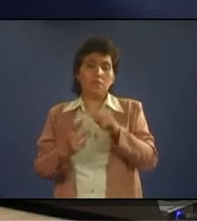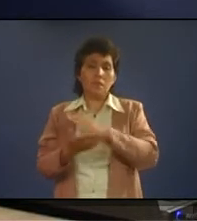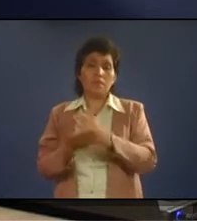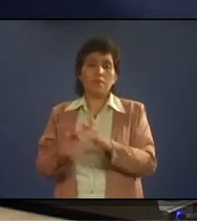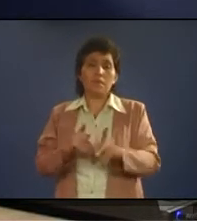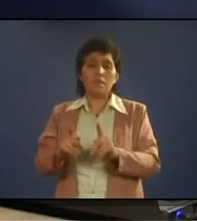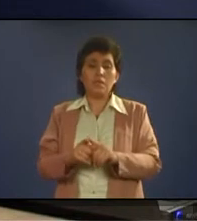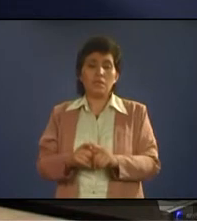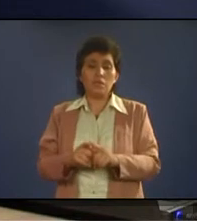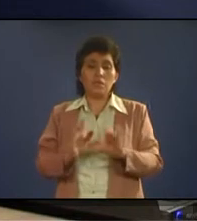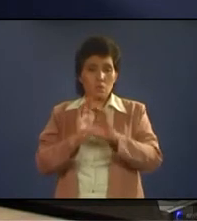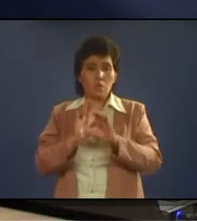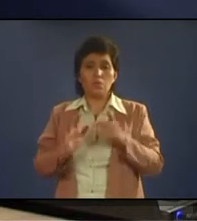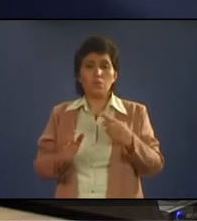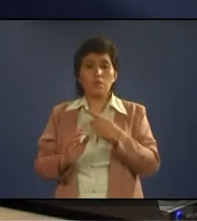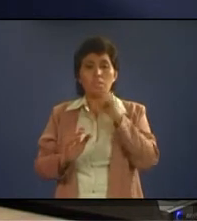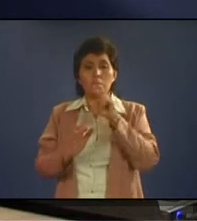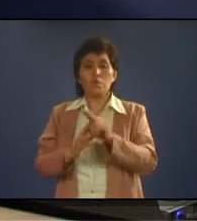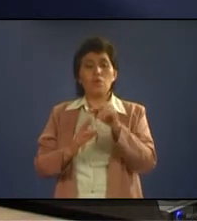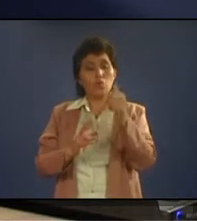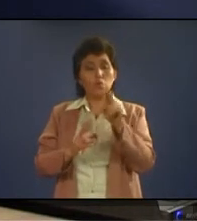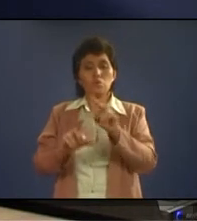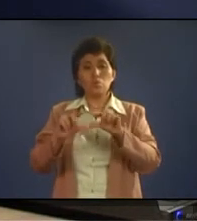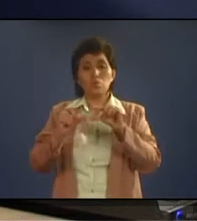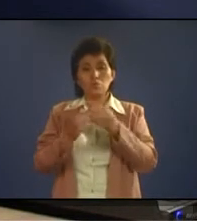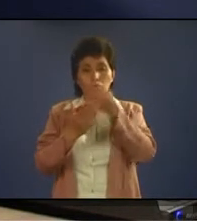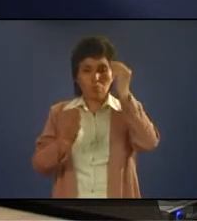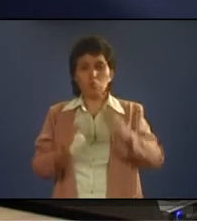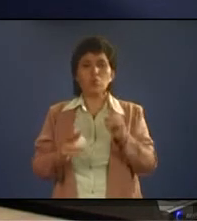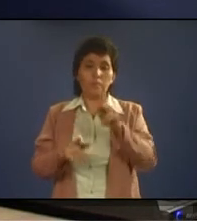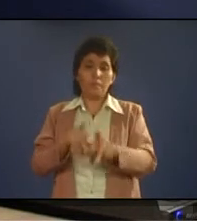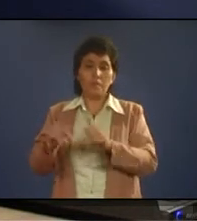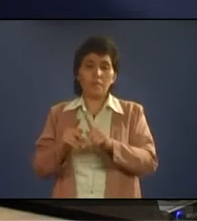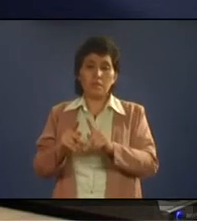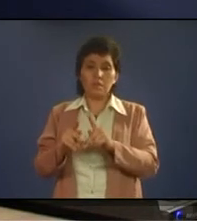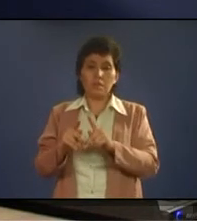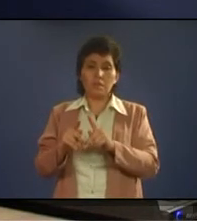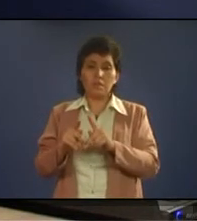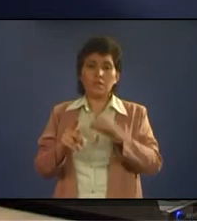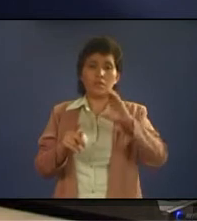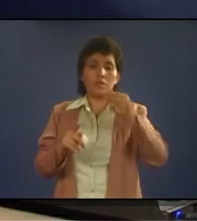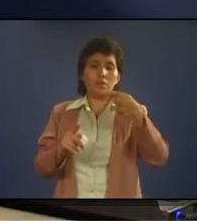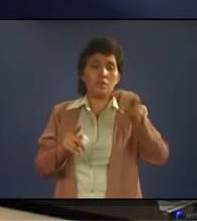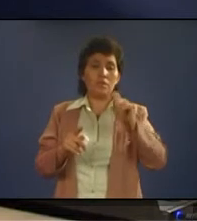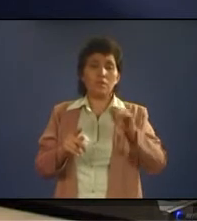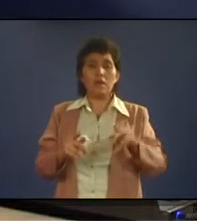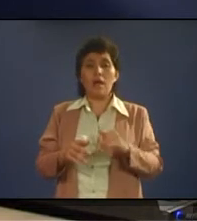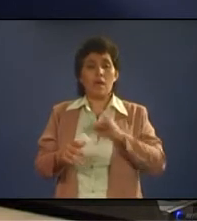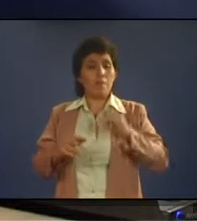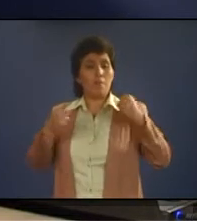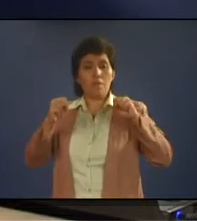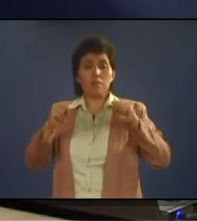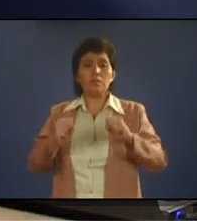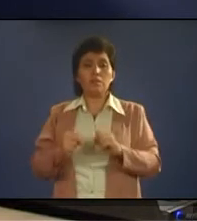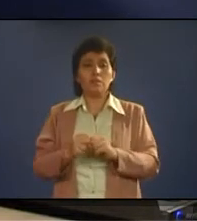two people chatting behind their boss, okay? Now suddenly their boss would come in, okay? What they do, of course for sure